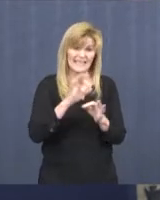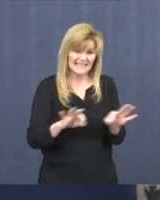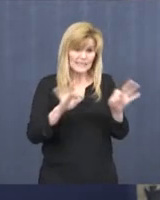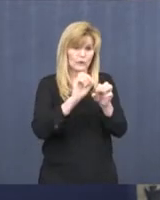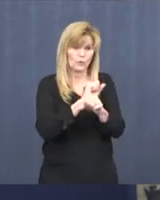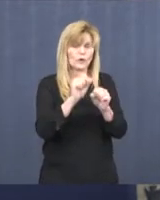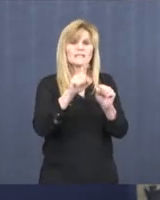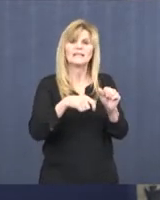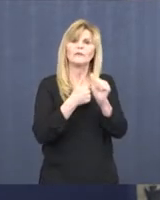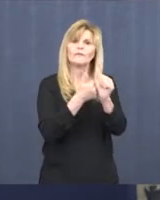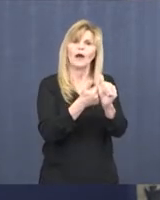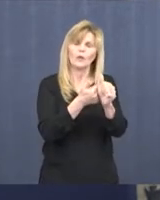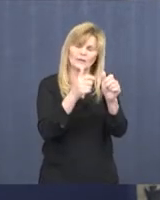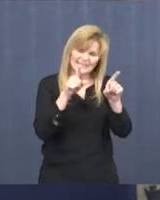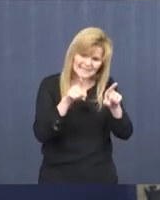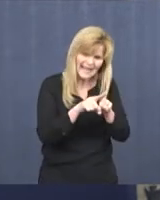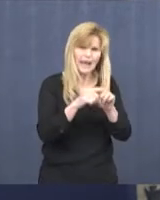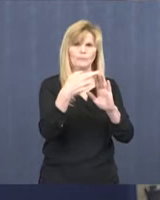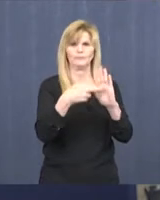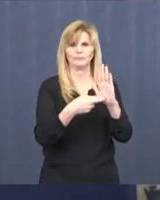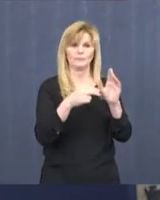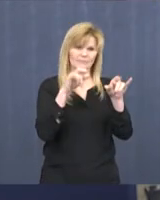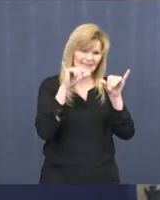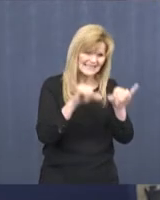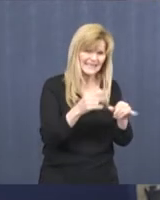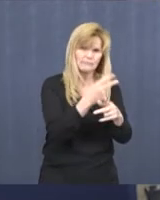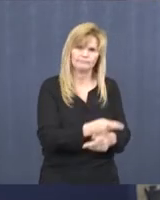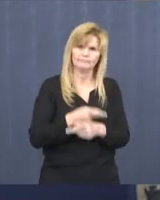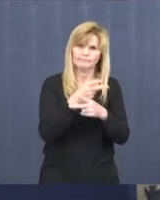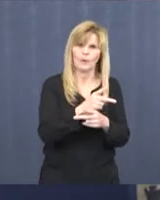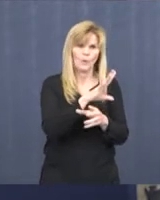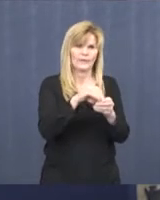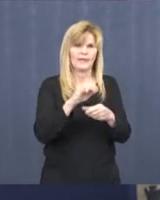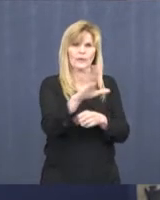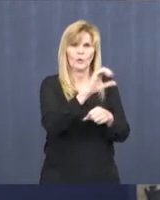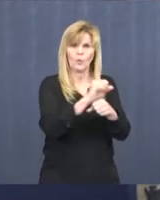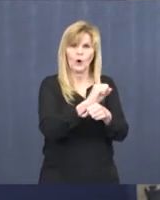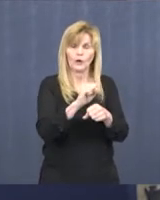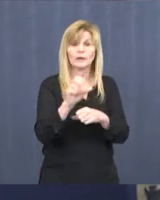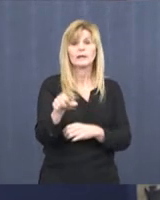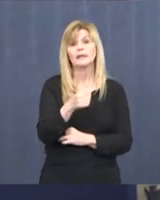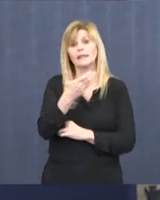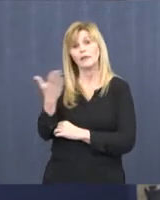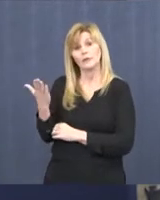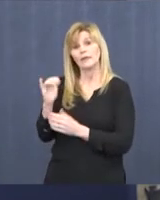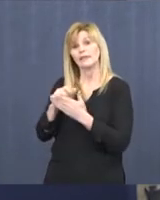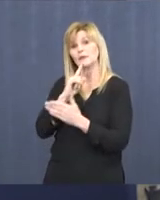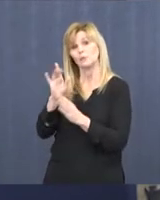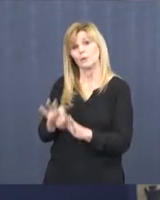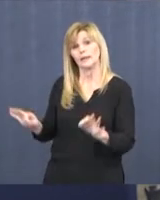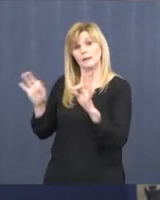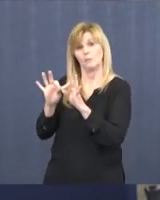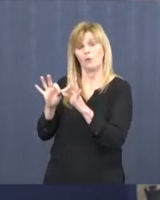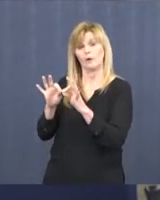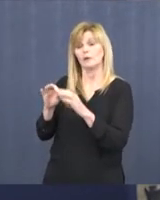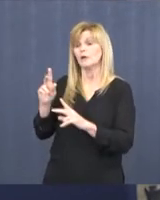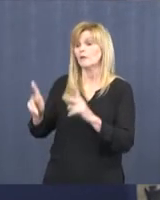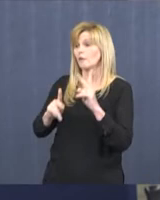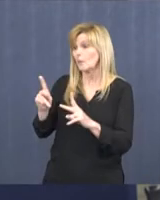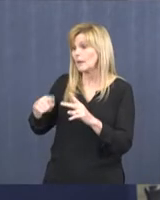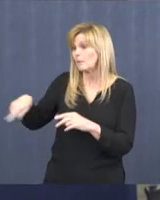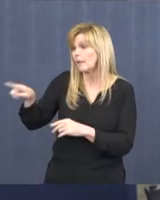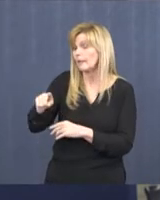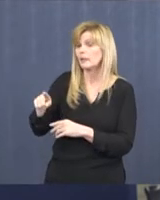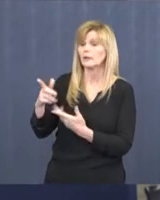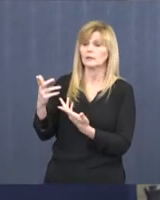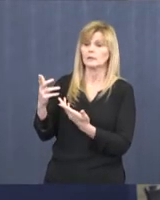strategies while they're in that work environment as well. The other thing that's really important for people who may be working